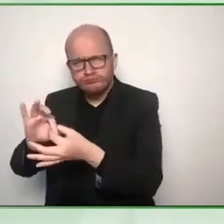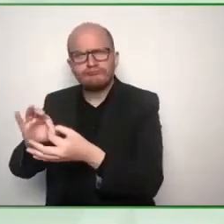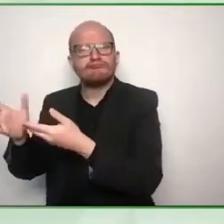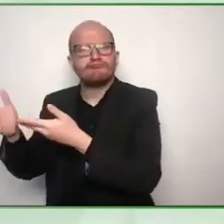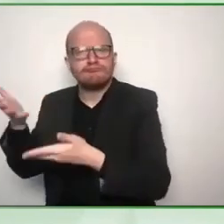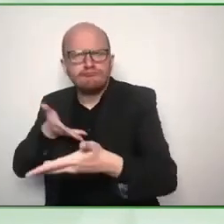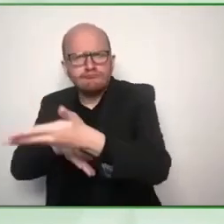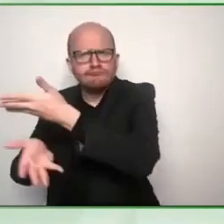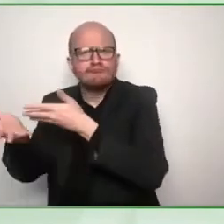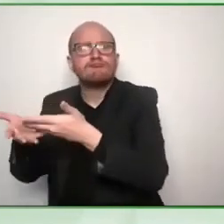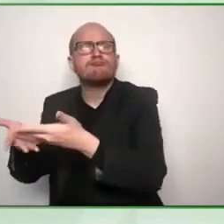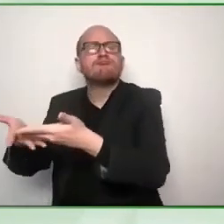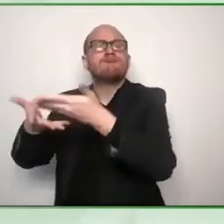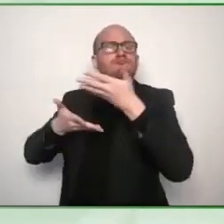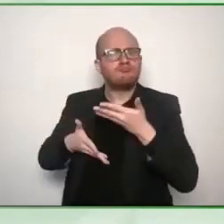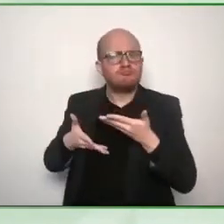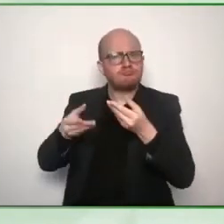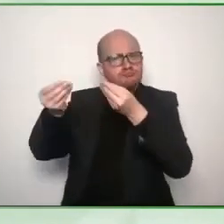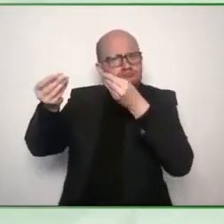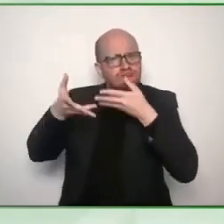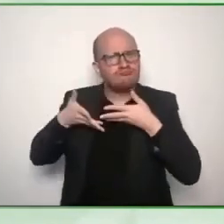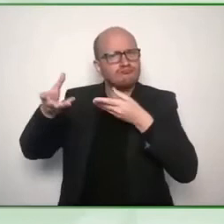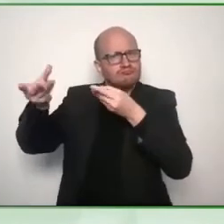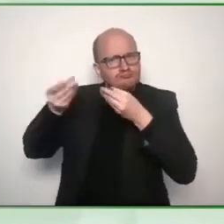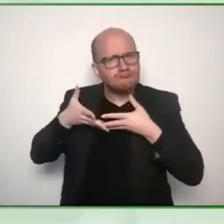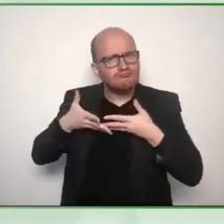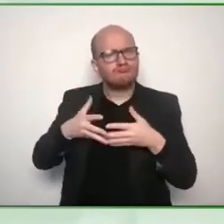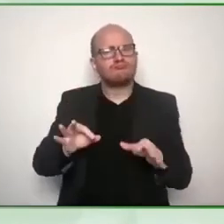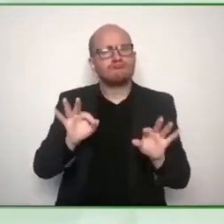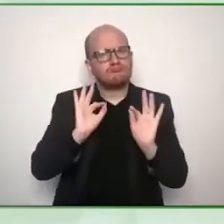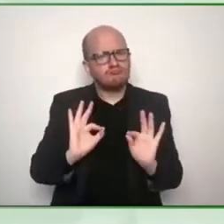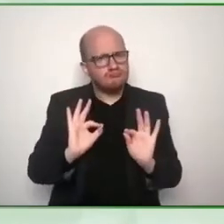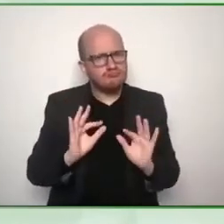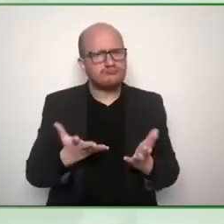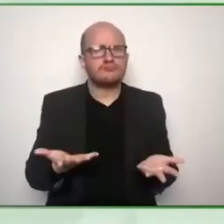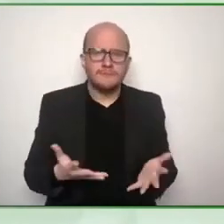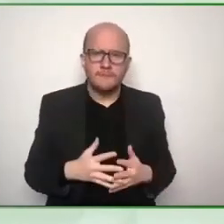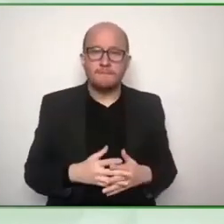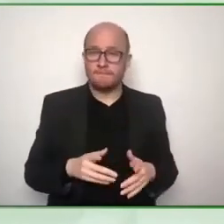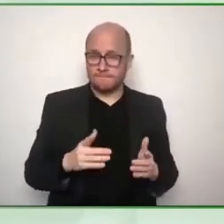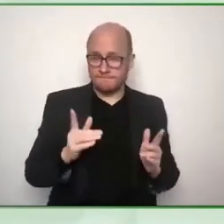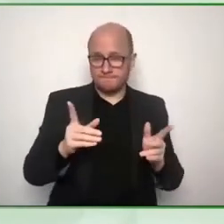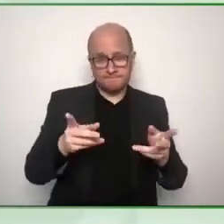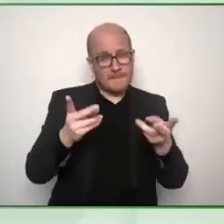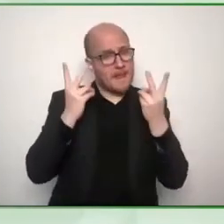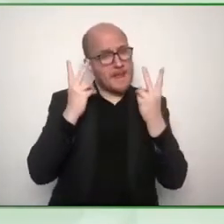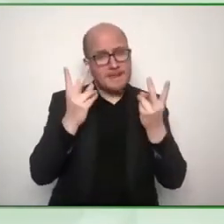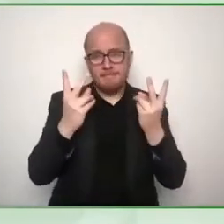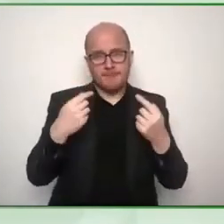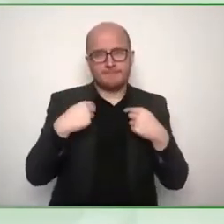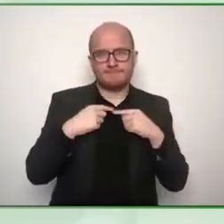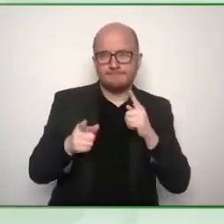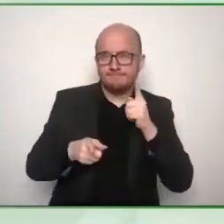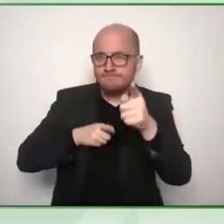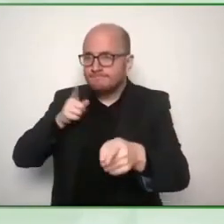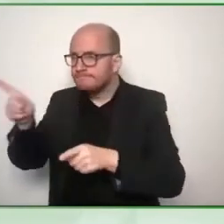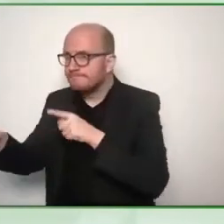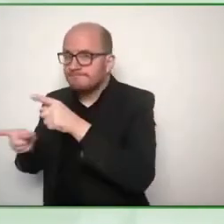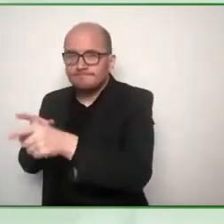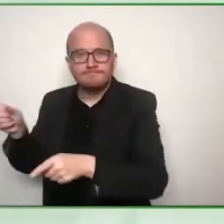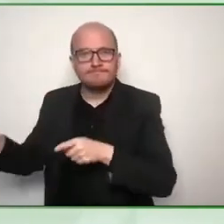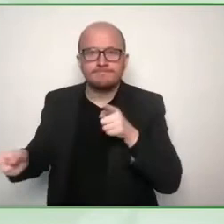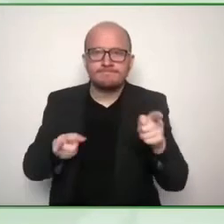impact i'm sure there's uh you know people think what kind of impact did that have on your day-to-day work um the impact was actually quite minimal